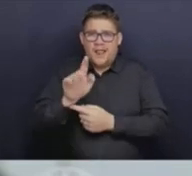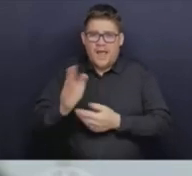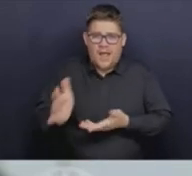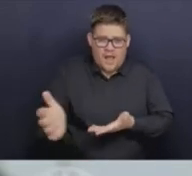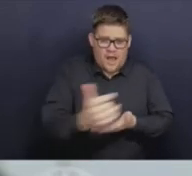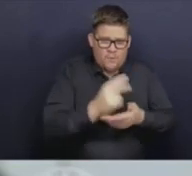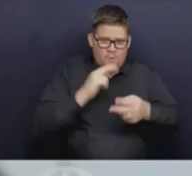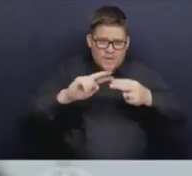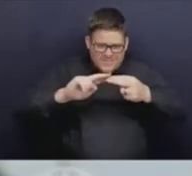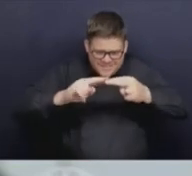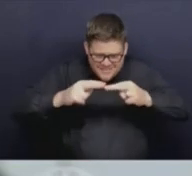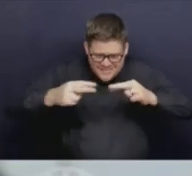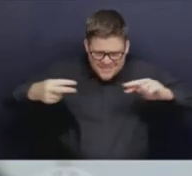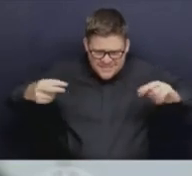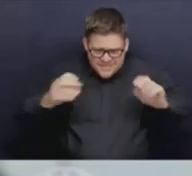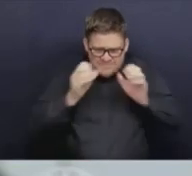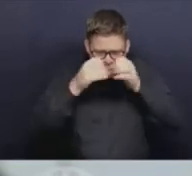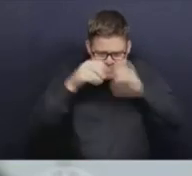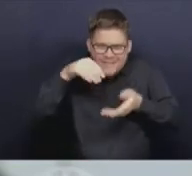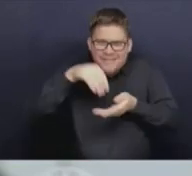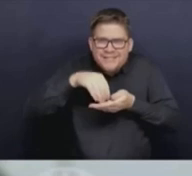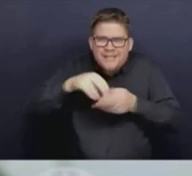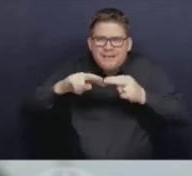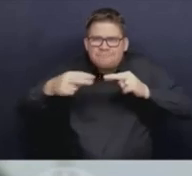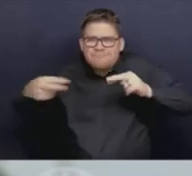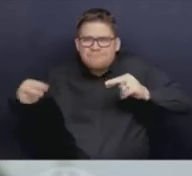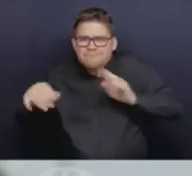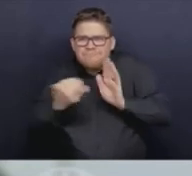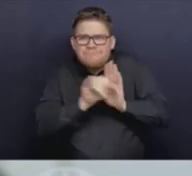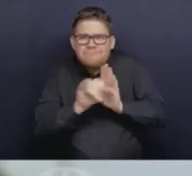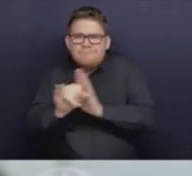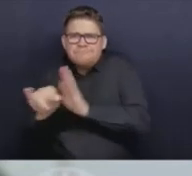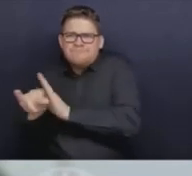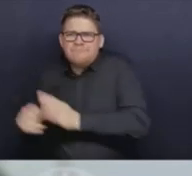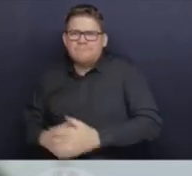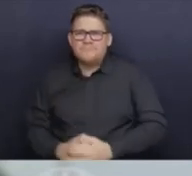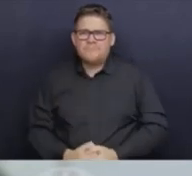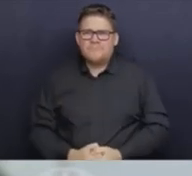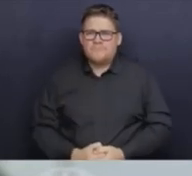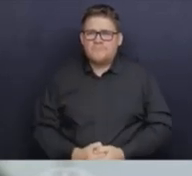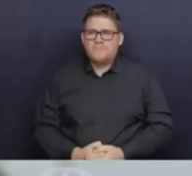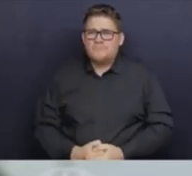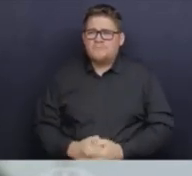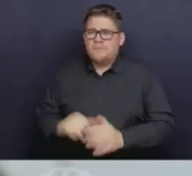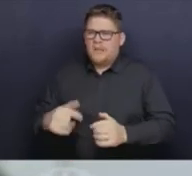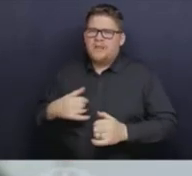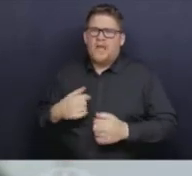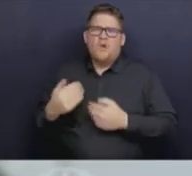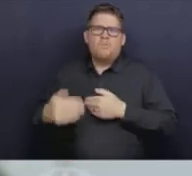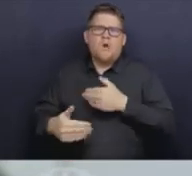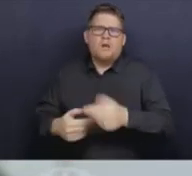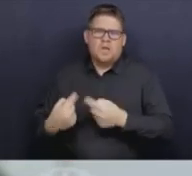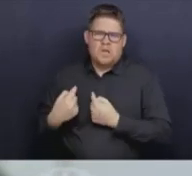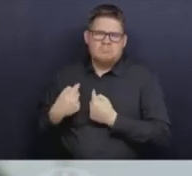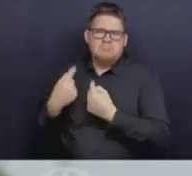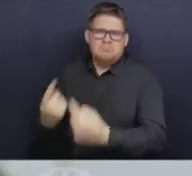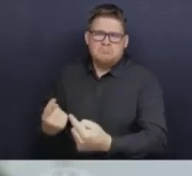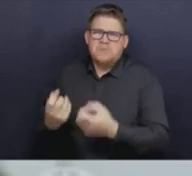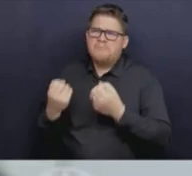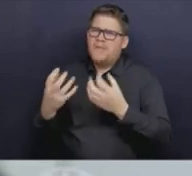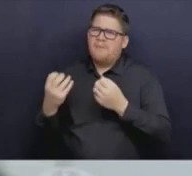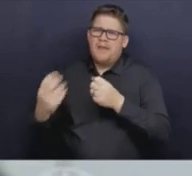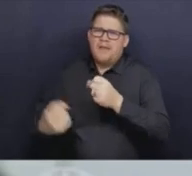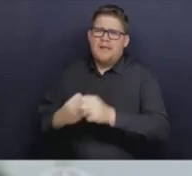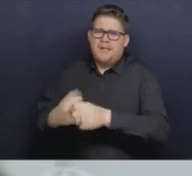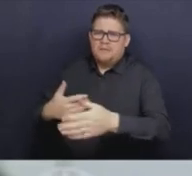So that's really important. That's been around for many years. That gives us a sense of when influenza-like illness, we call it, is in